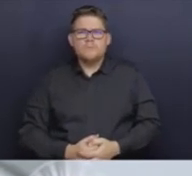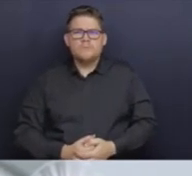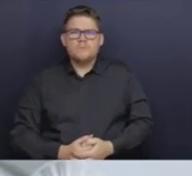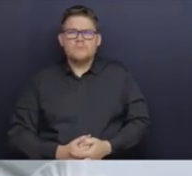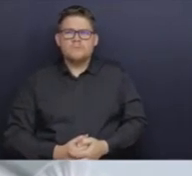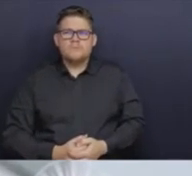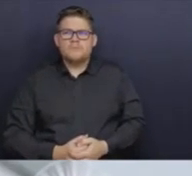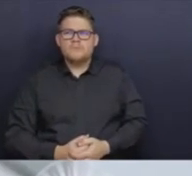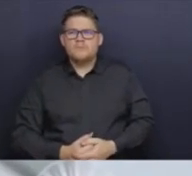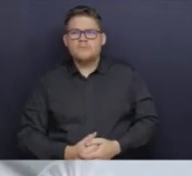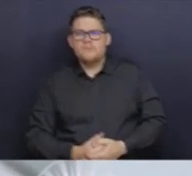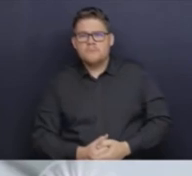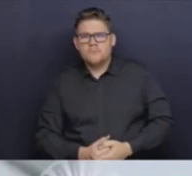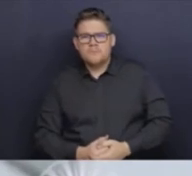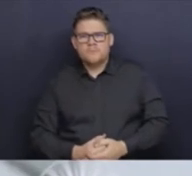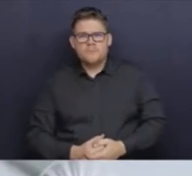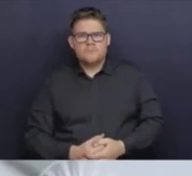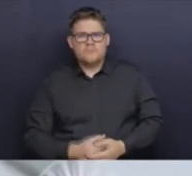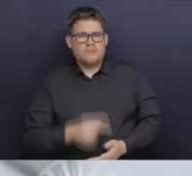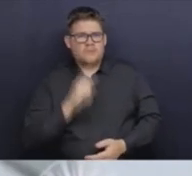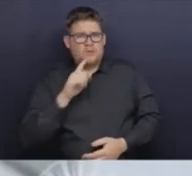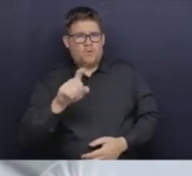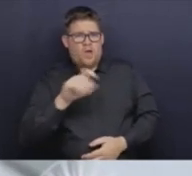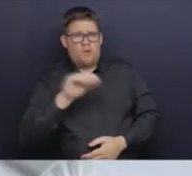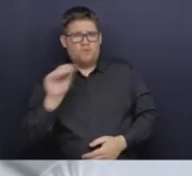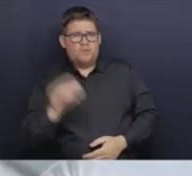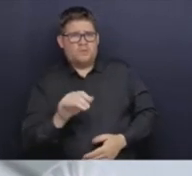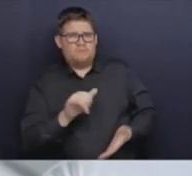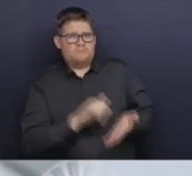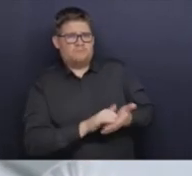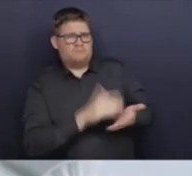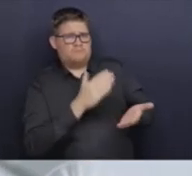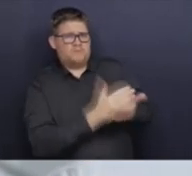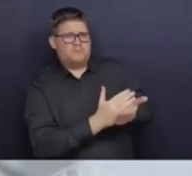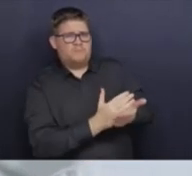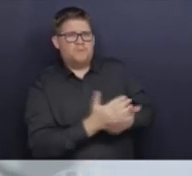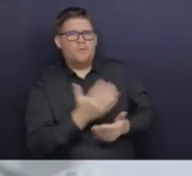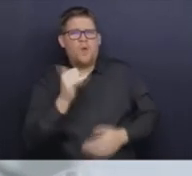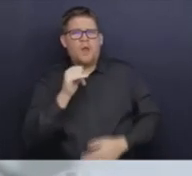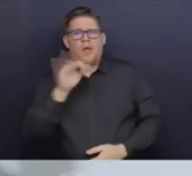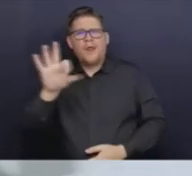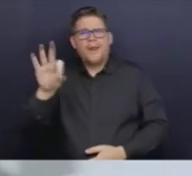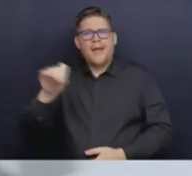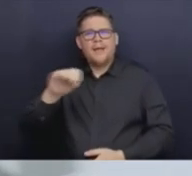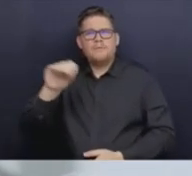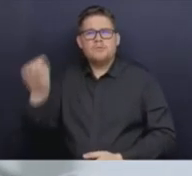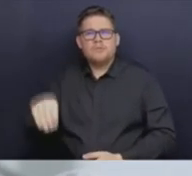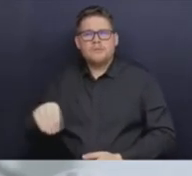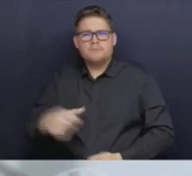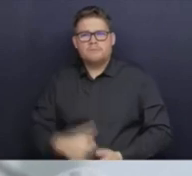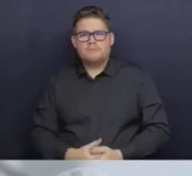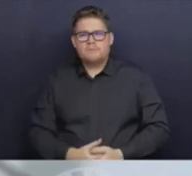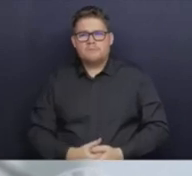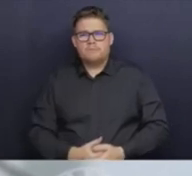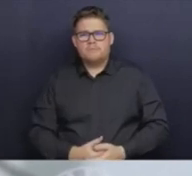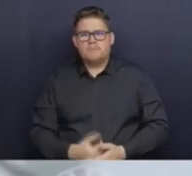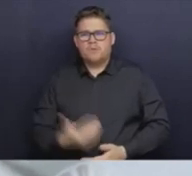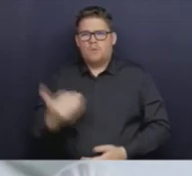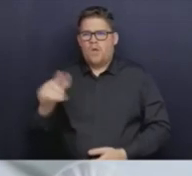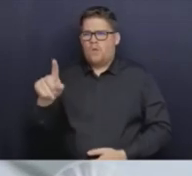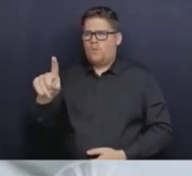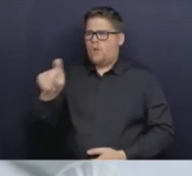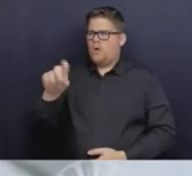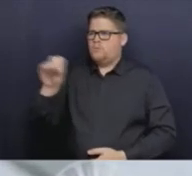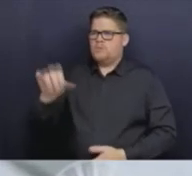is not possible. But why not aim for 90? Why make 100% the threshold when,